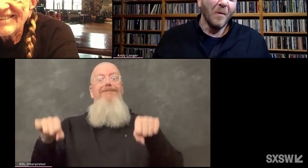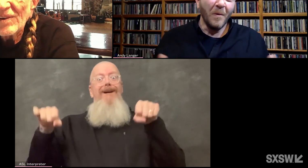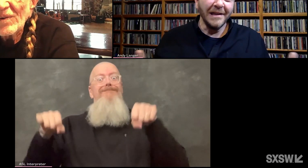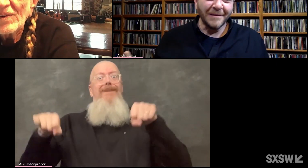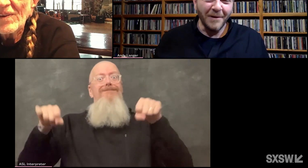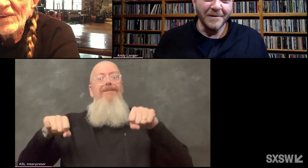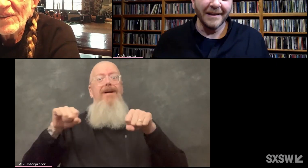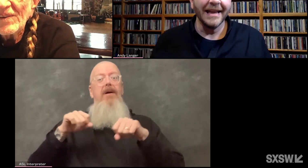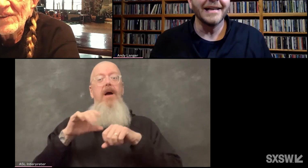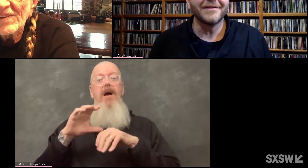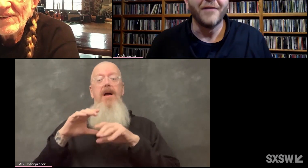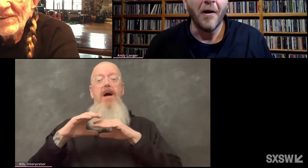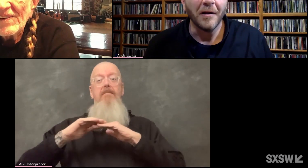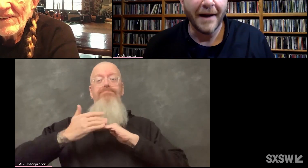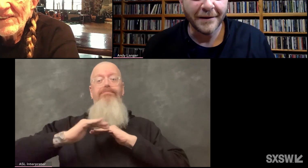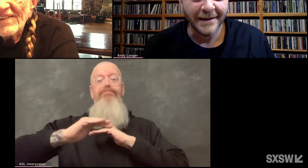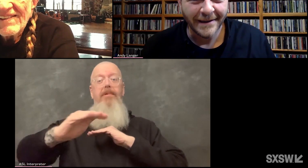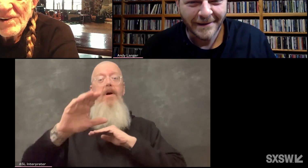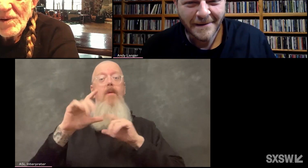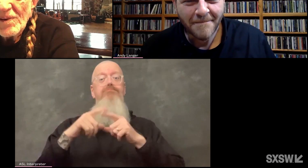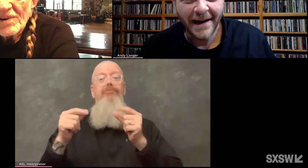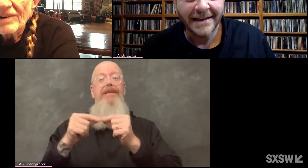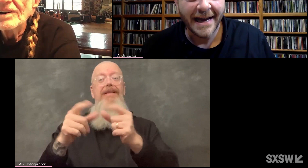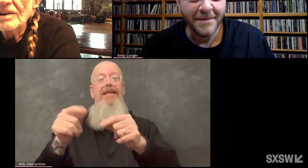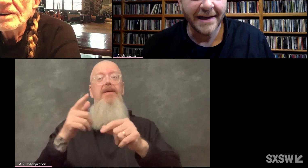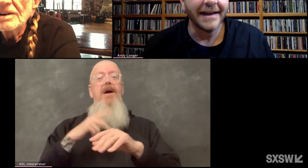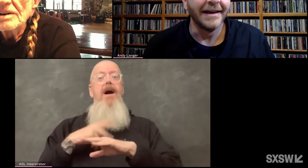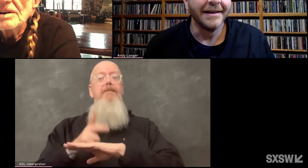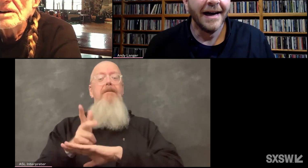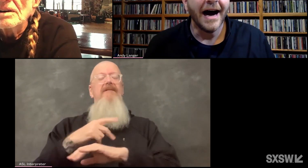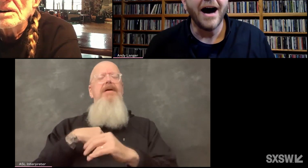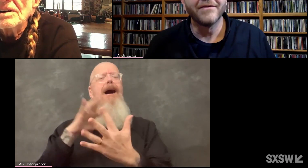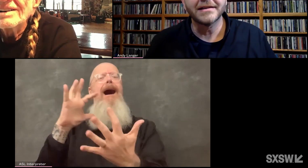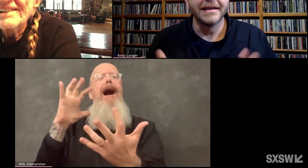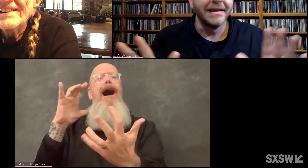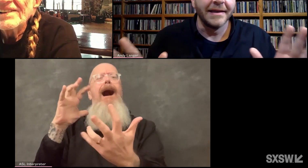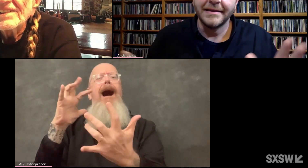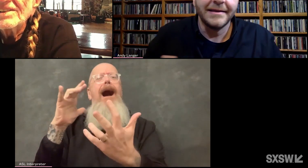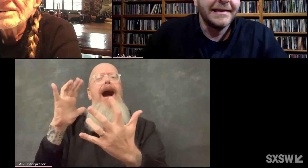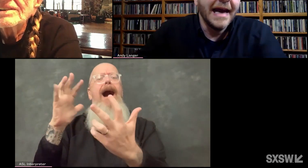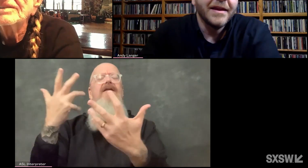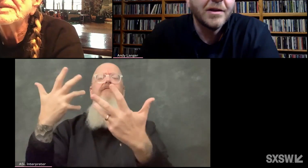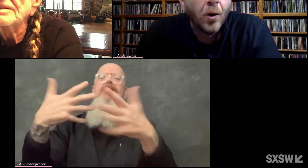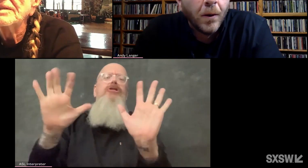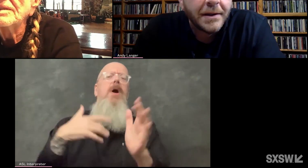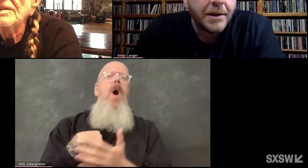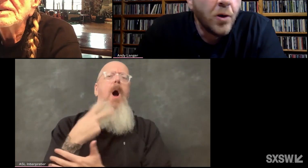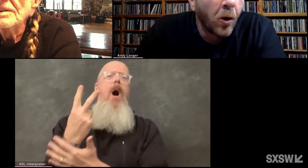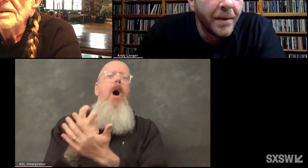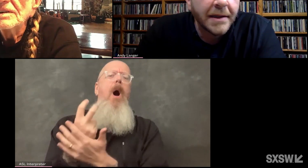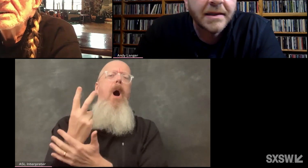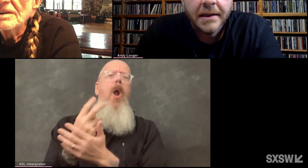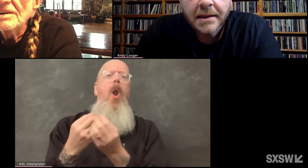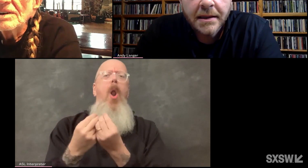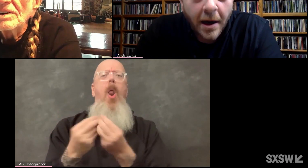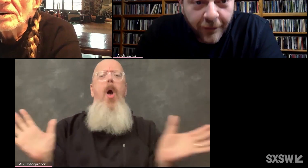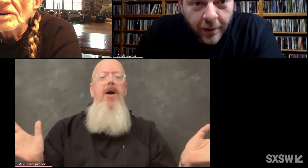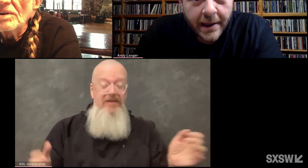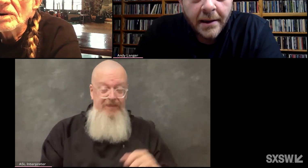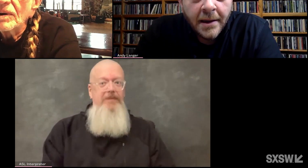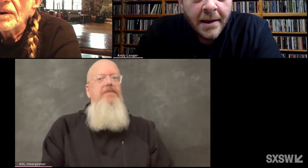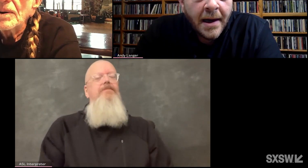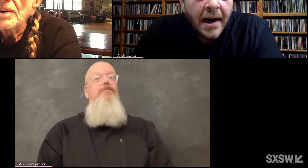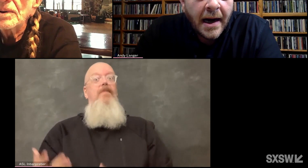We spoke last fall about the pandemic. And obviously, the death toll is enormous. The